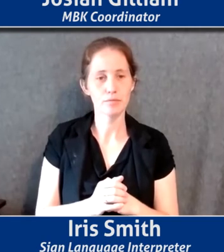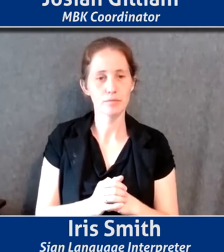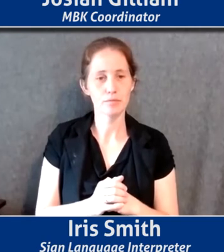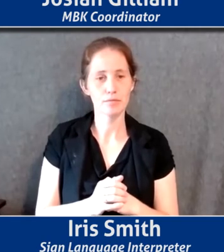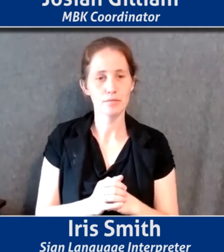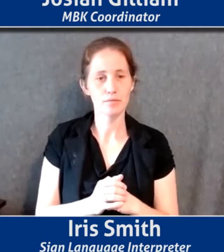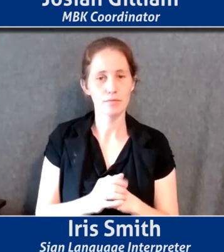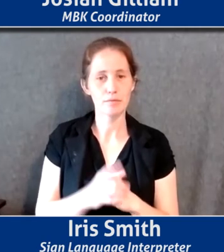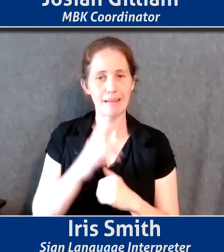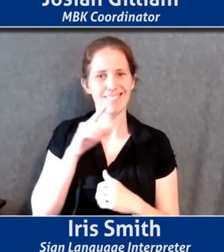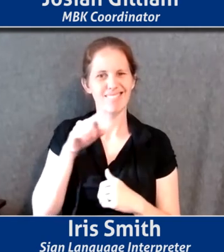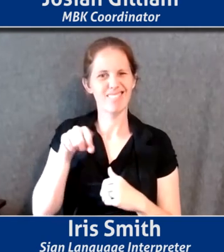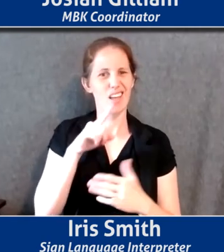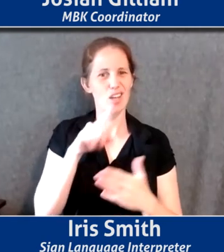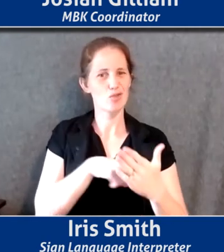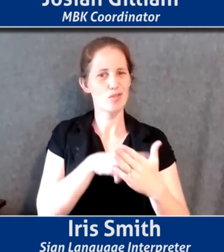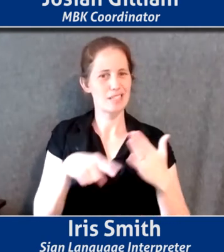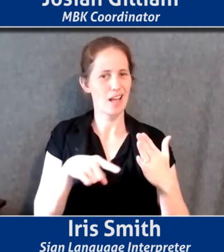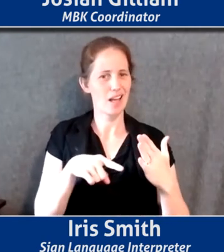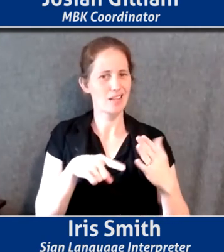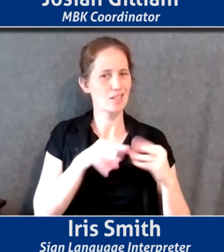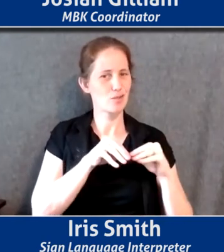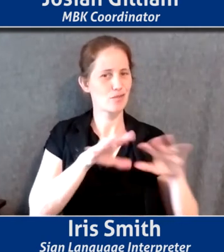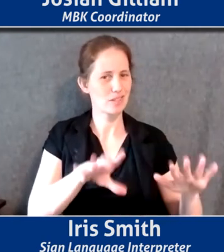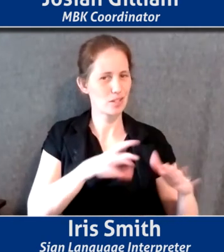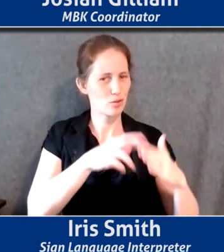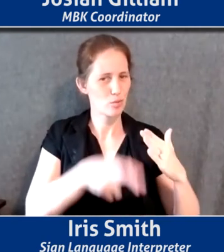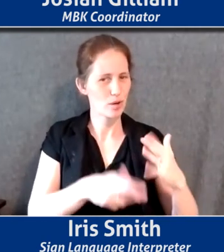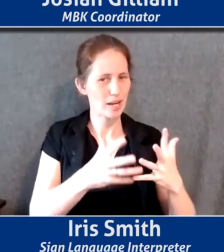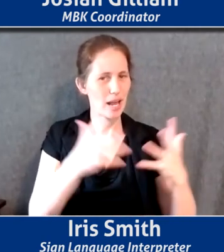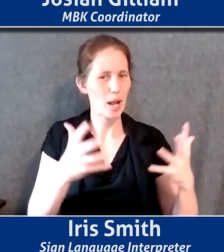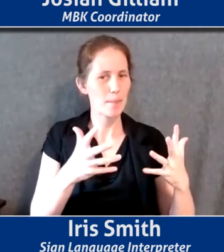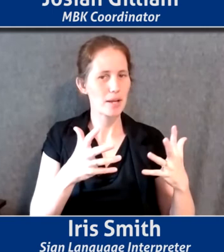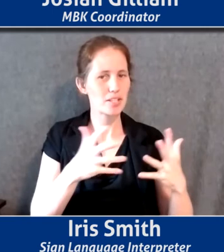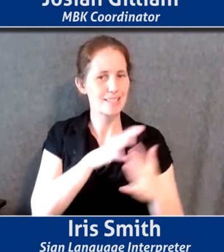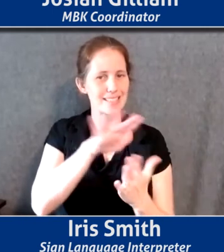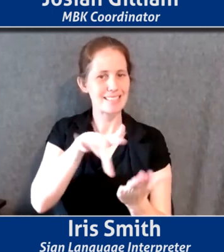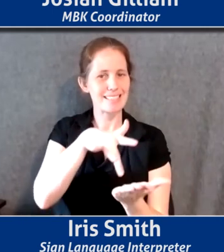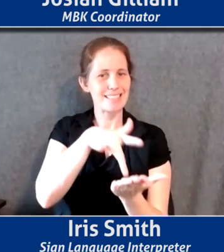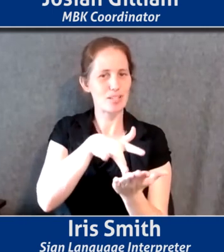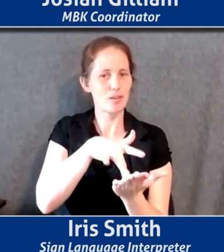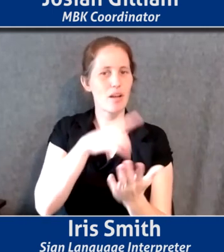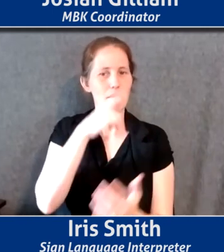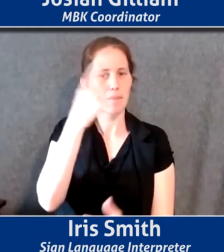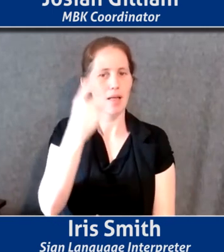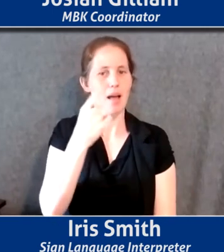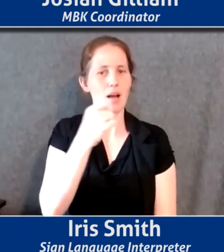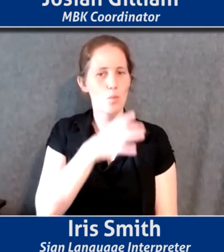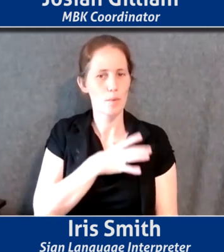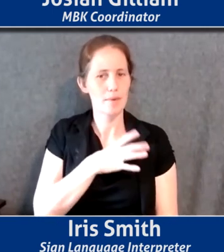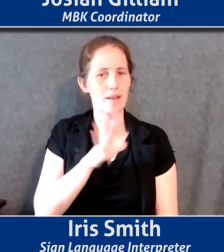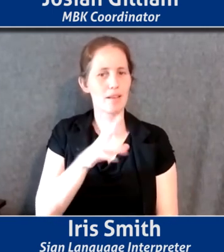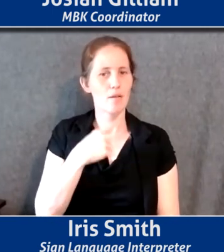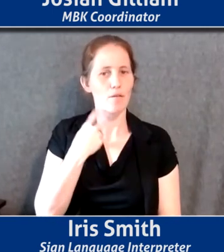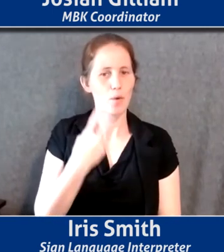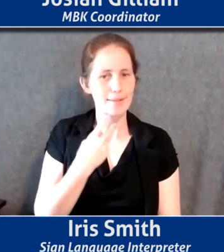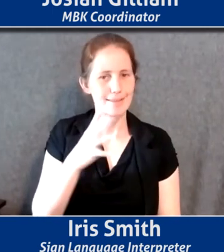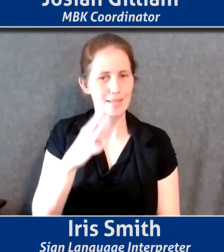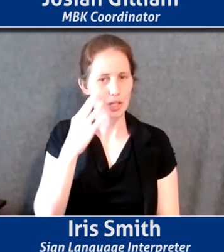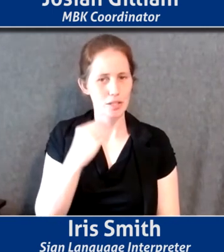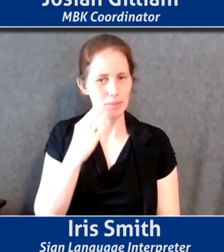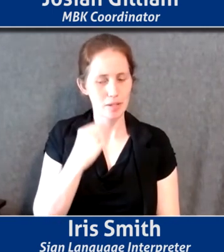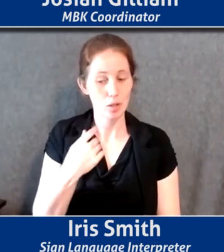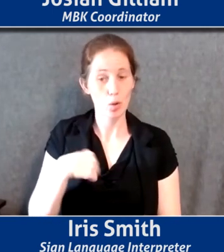criticized the release of the report and the lack of centering, uh, of black women's voices. And, we